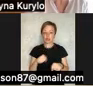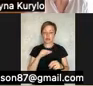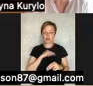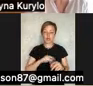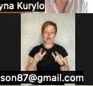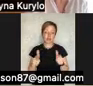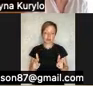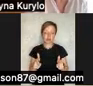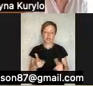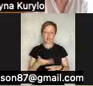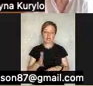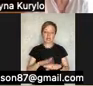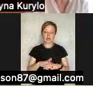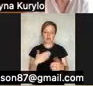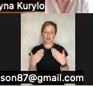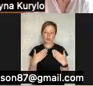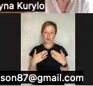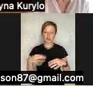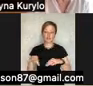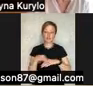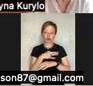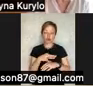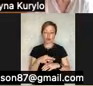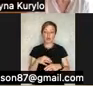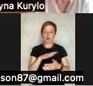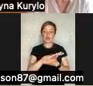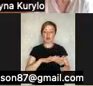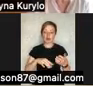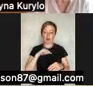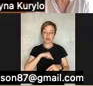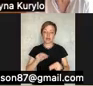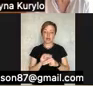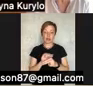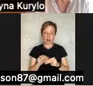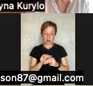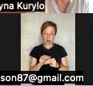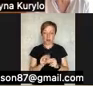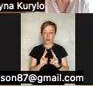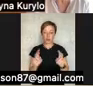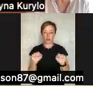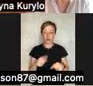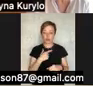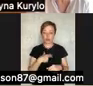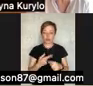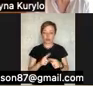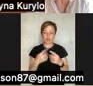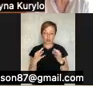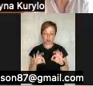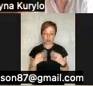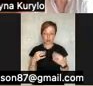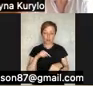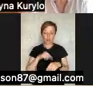children with disability next to their other children. Also relationship issues. Also